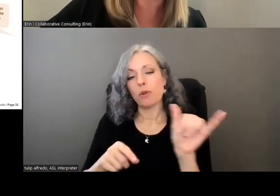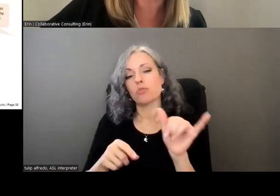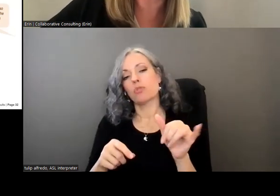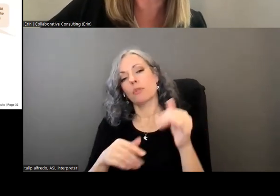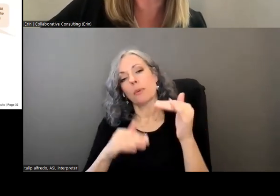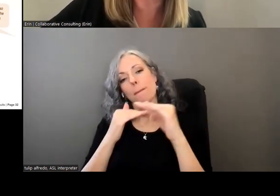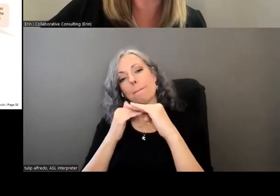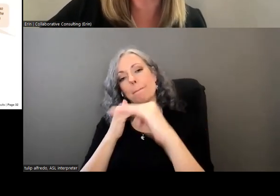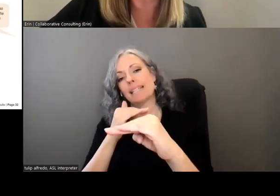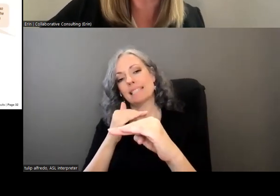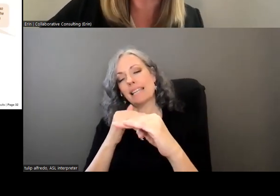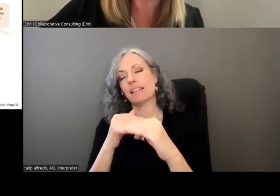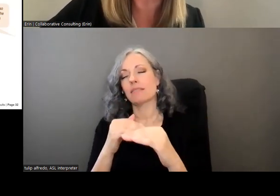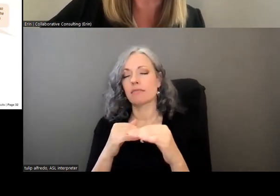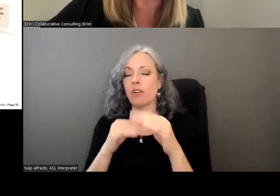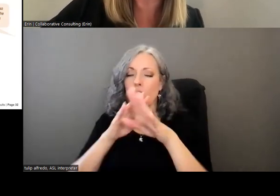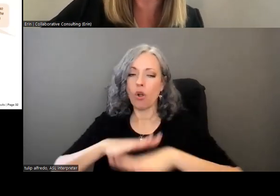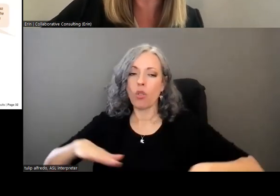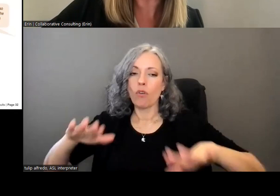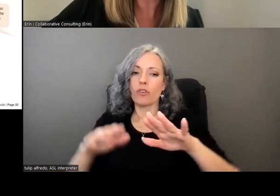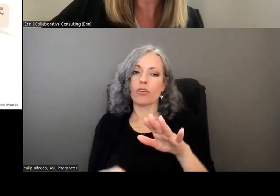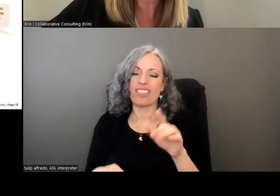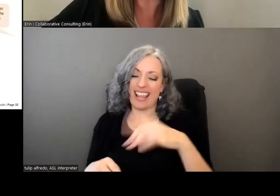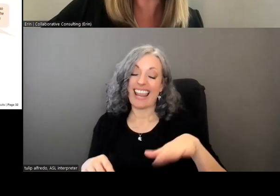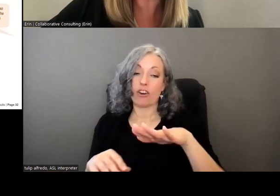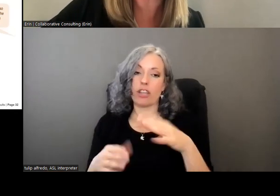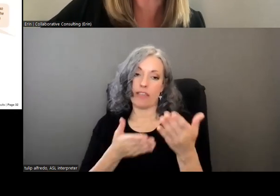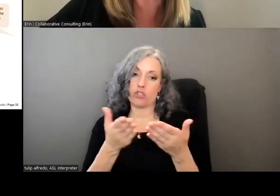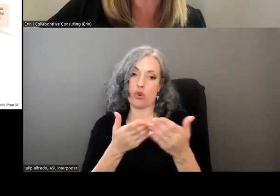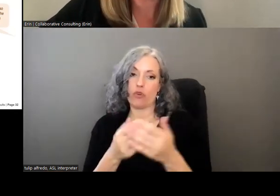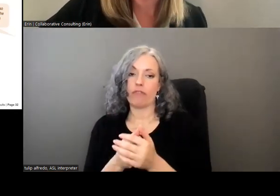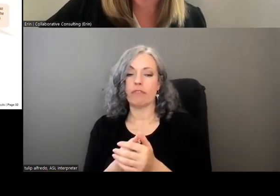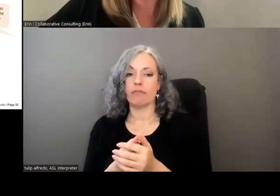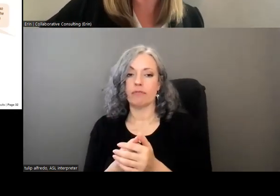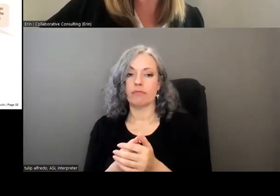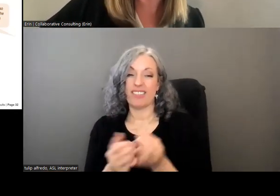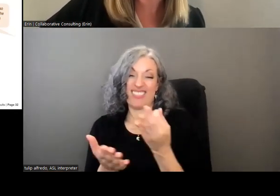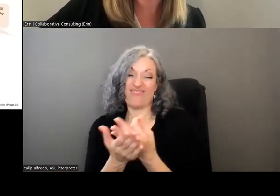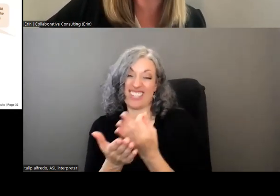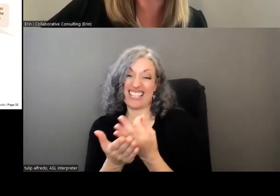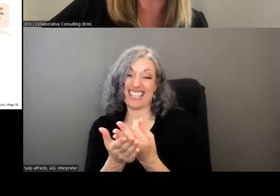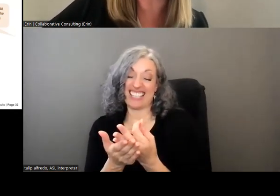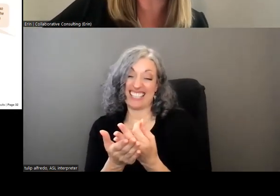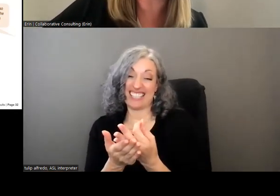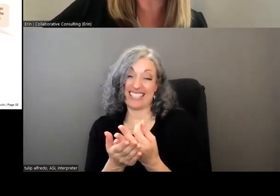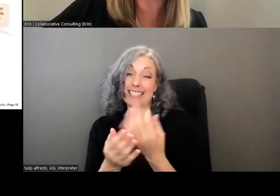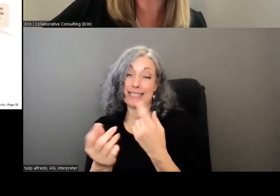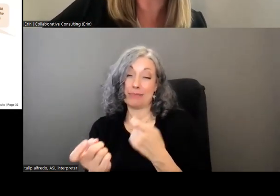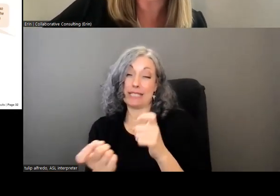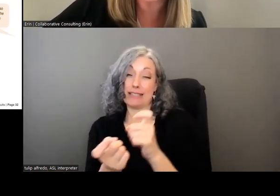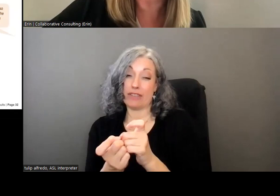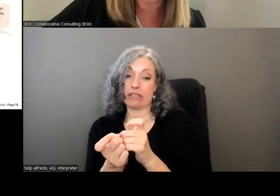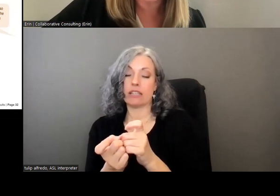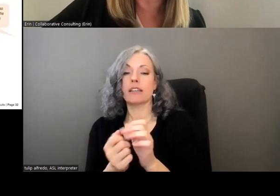standards and processes across the entire region that they serve and figuring out funding um in in particular was unique for multi